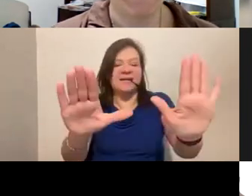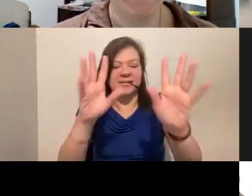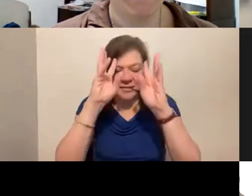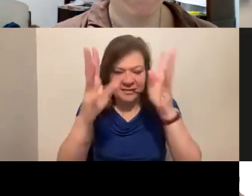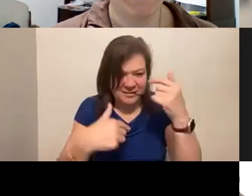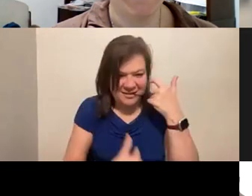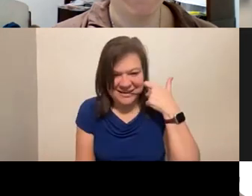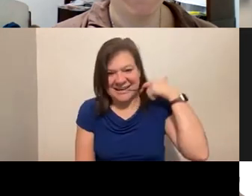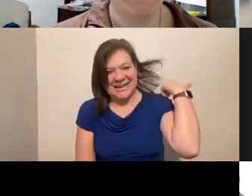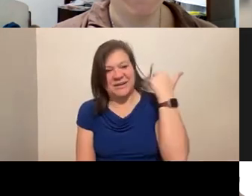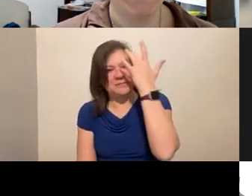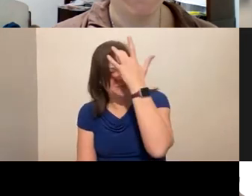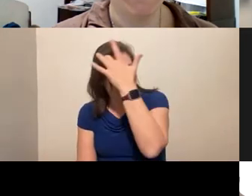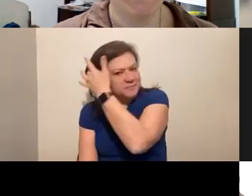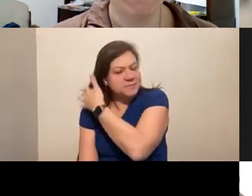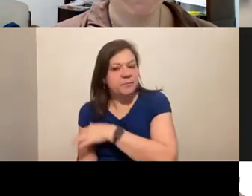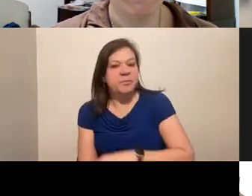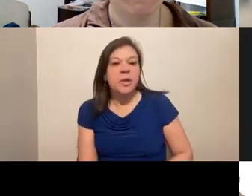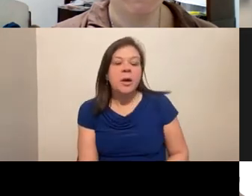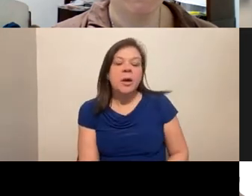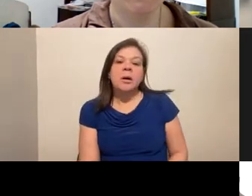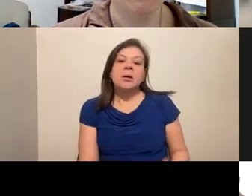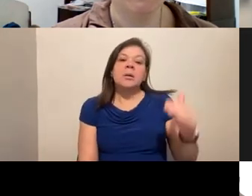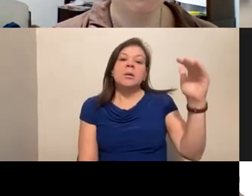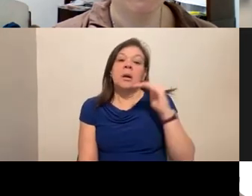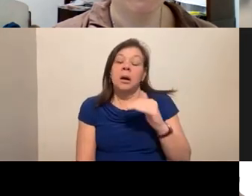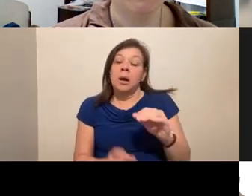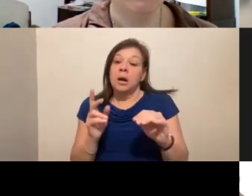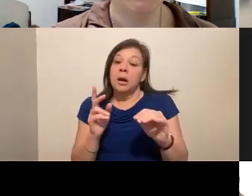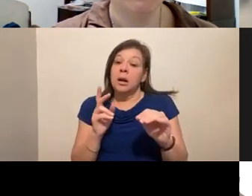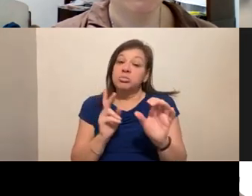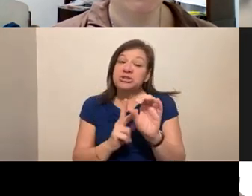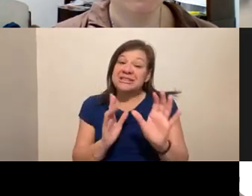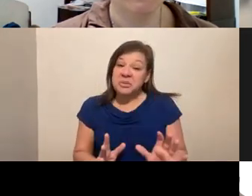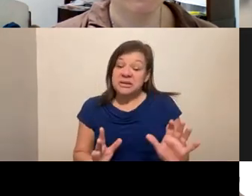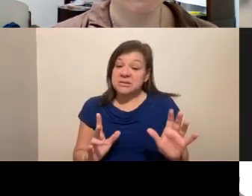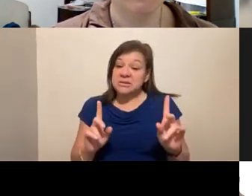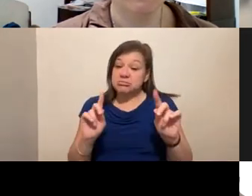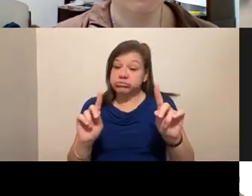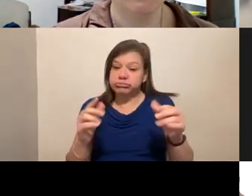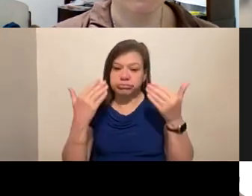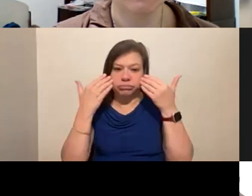but as far as attendance goes, that would be a number that somebody in the background would have.